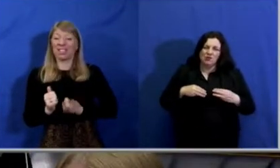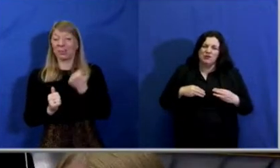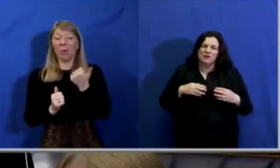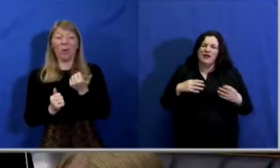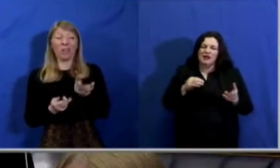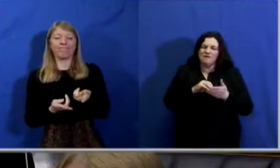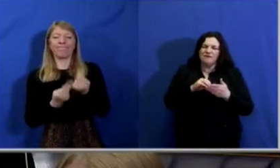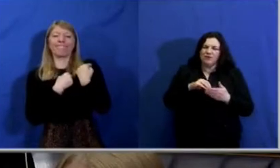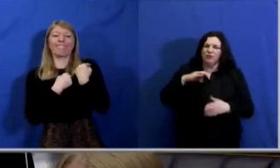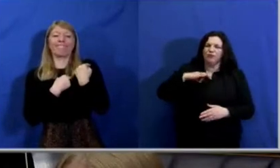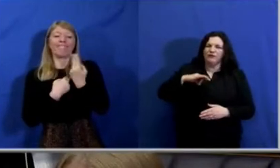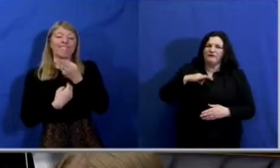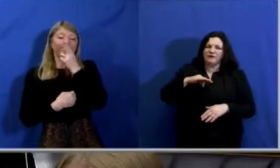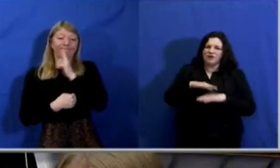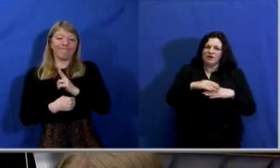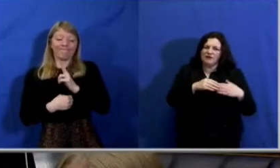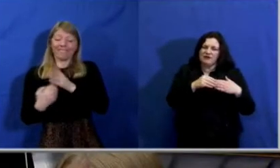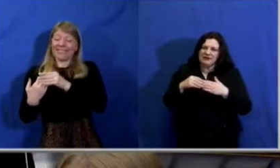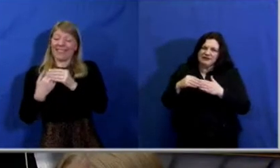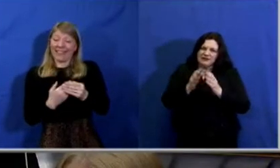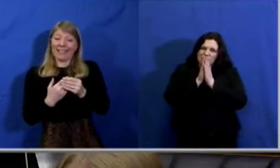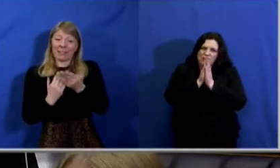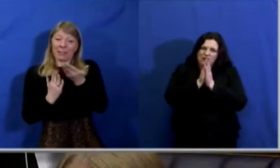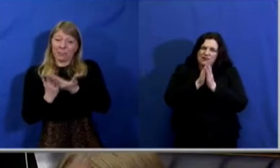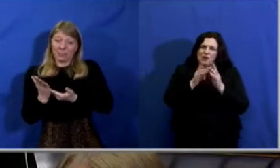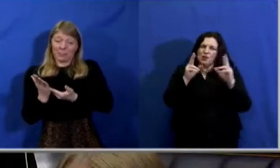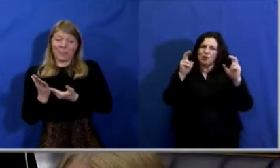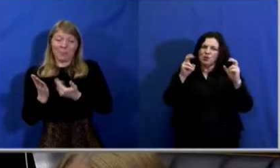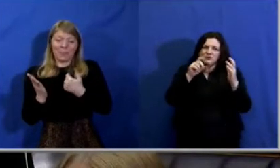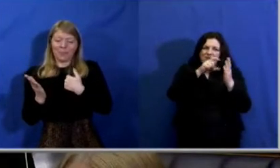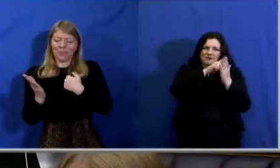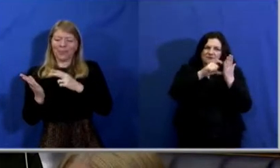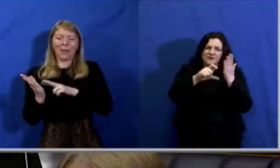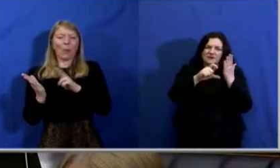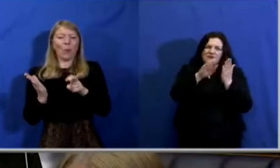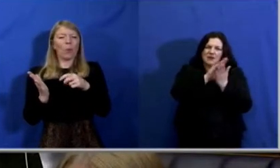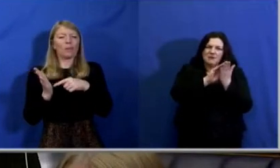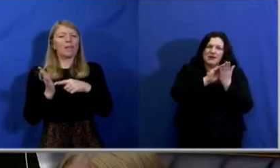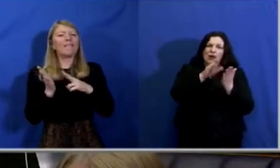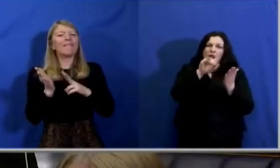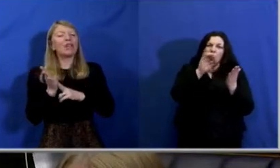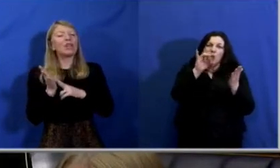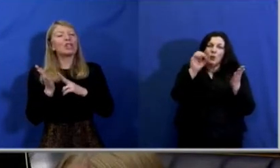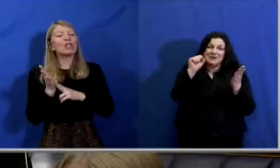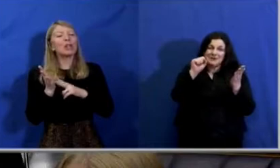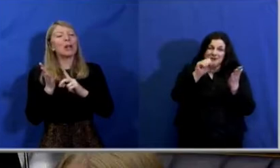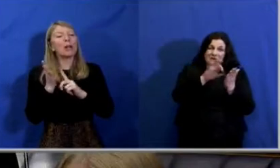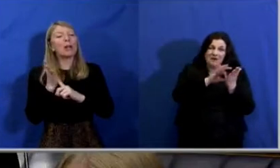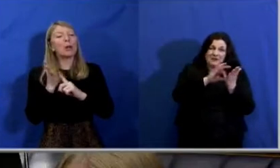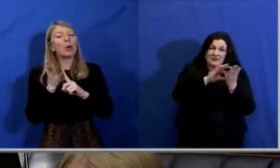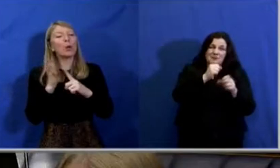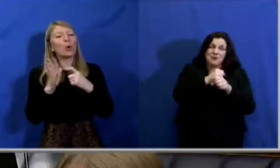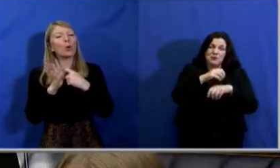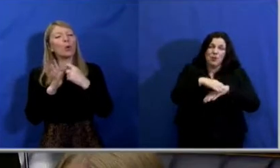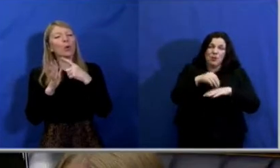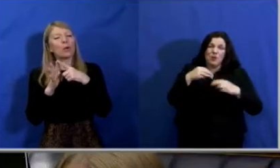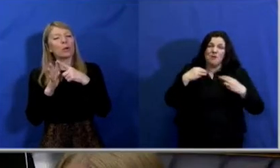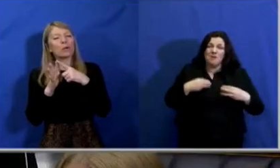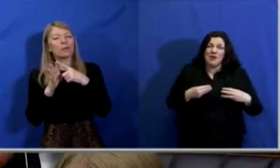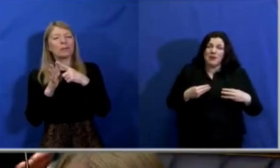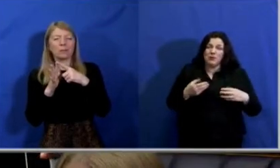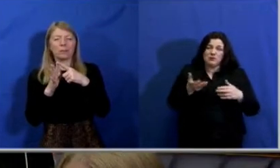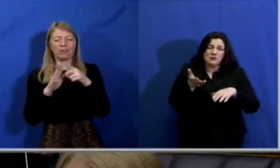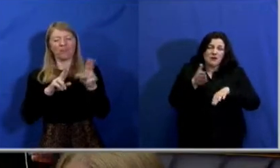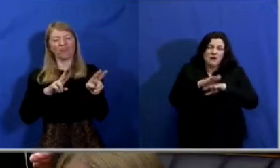of leading that devotion. And I quoted from a verse in Luke's gospel concerning an old man who was passing away,